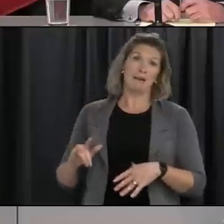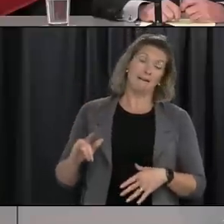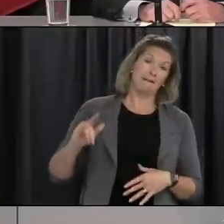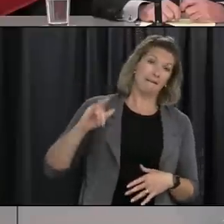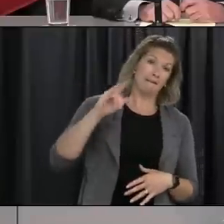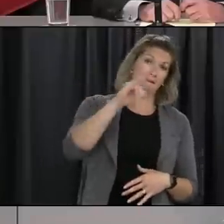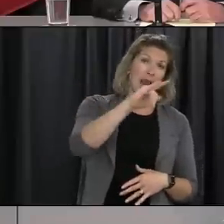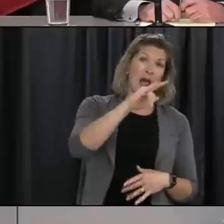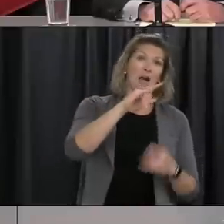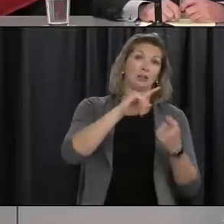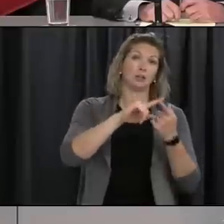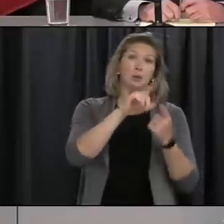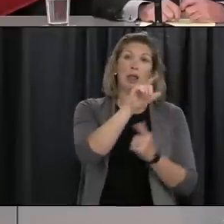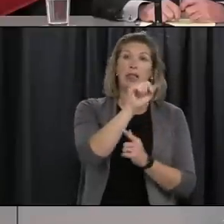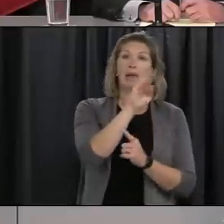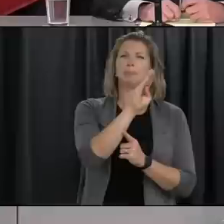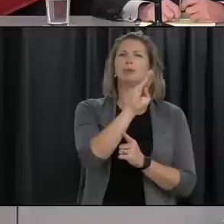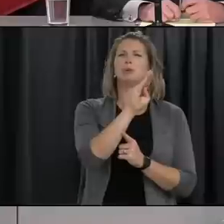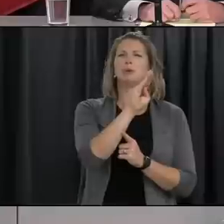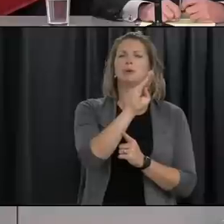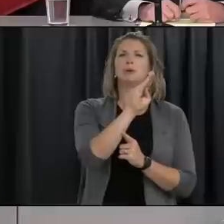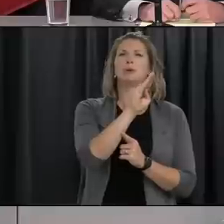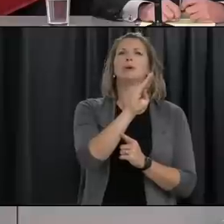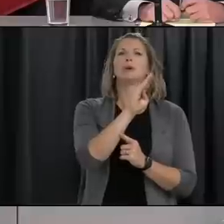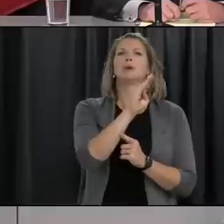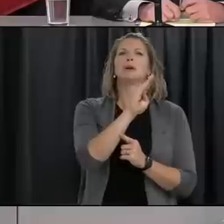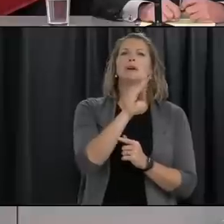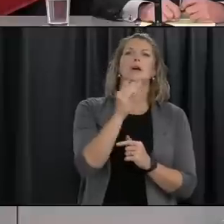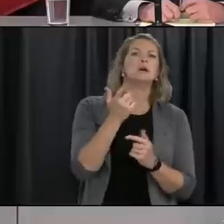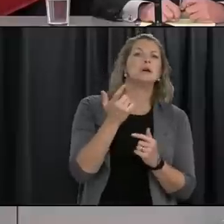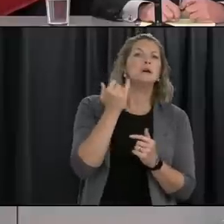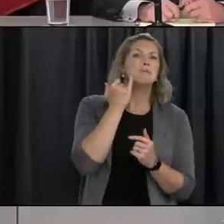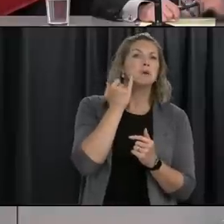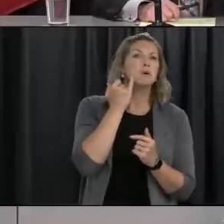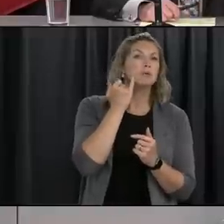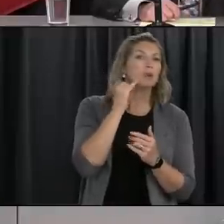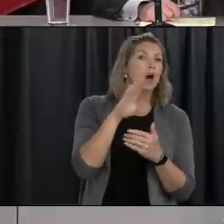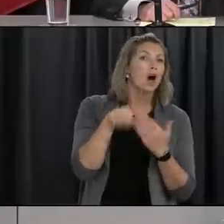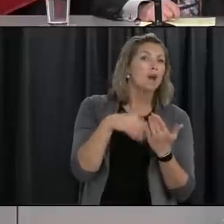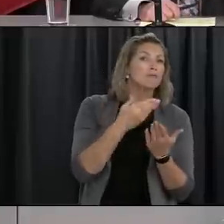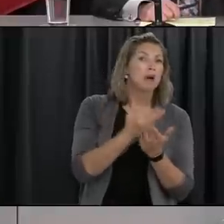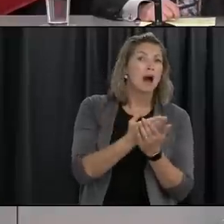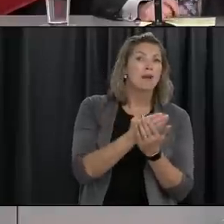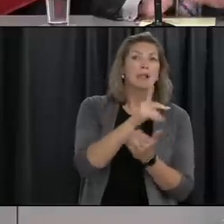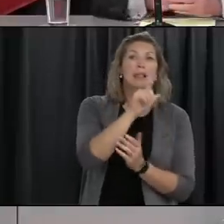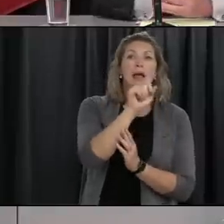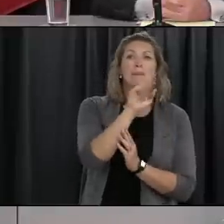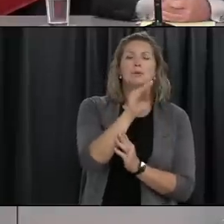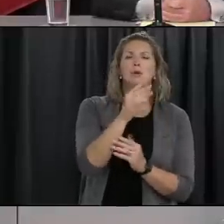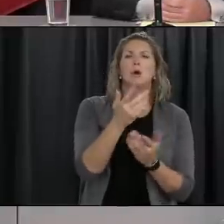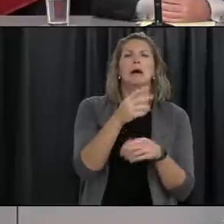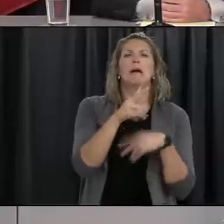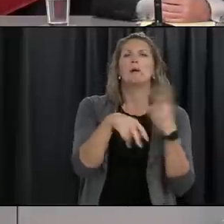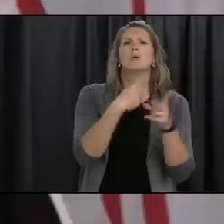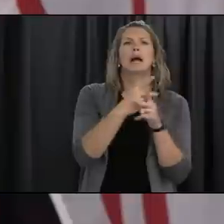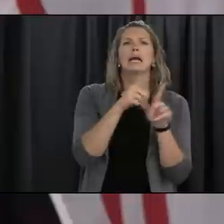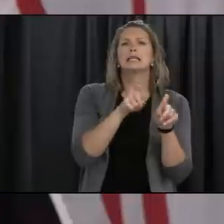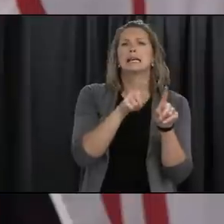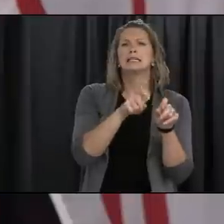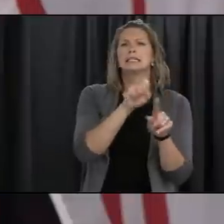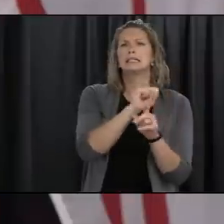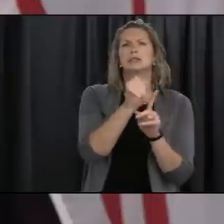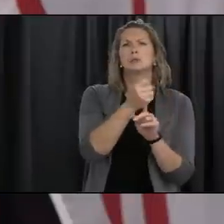before going to the north coast what kind of resources are available for covid testing in coastal labrador communities the arrangement